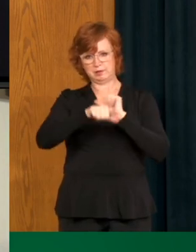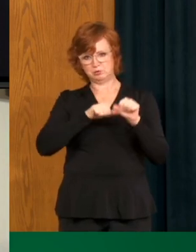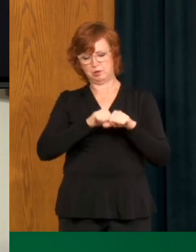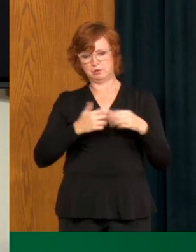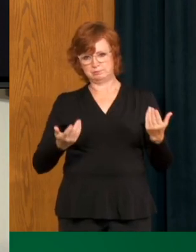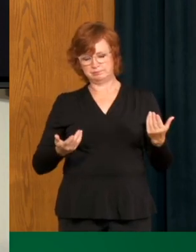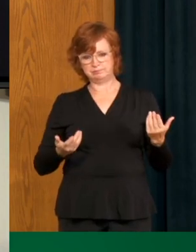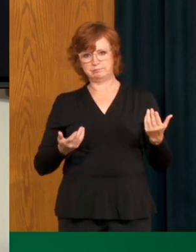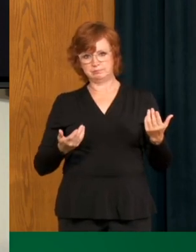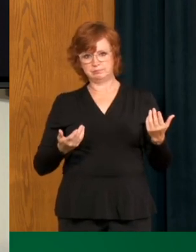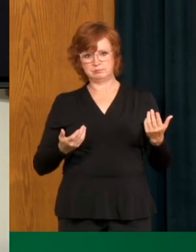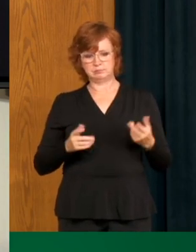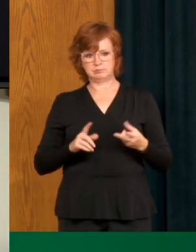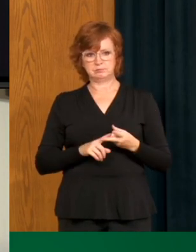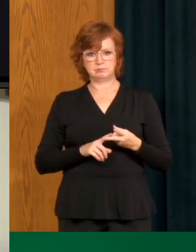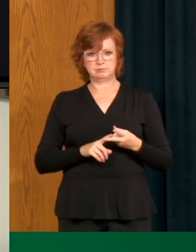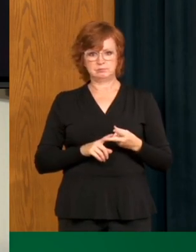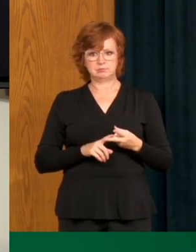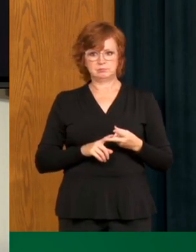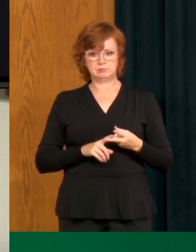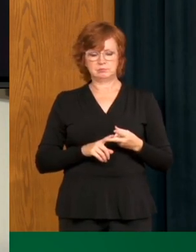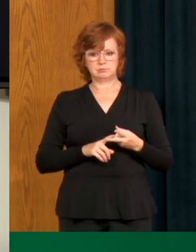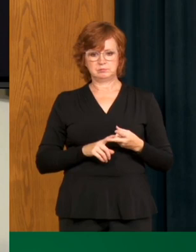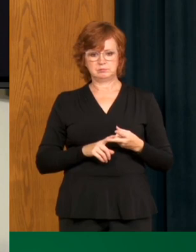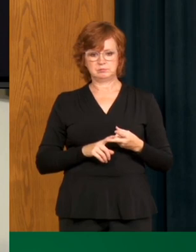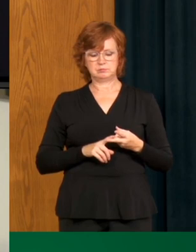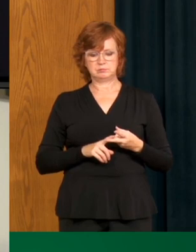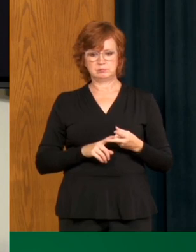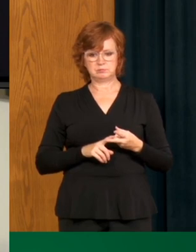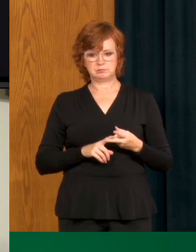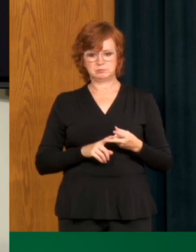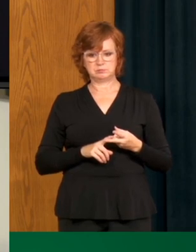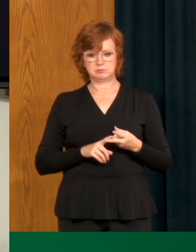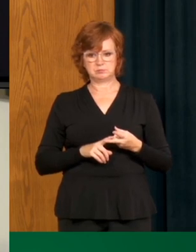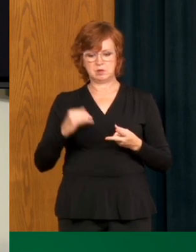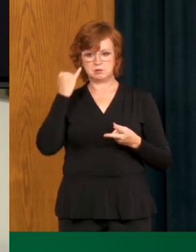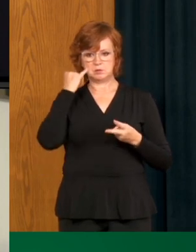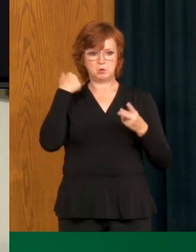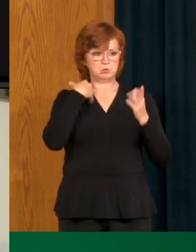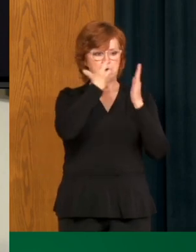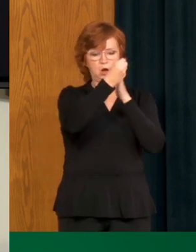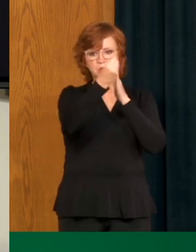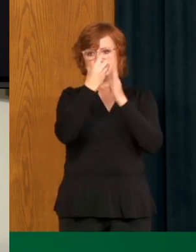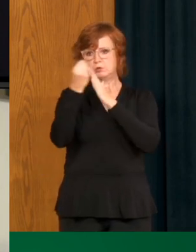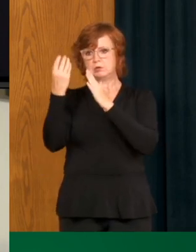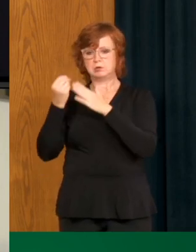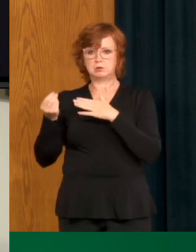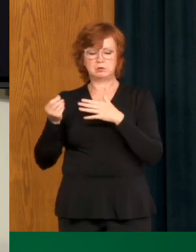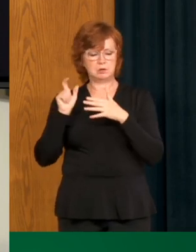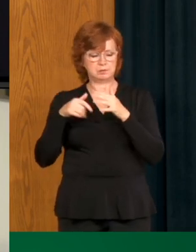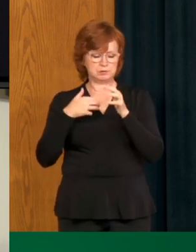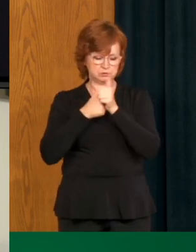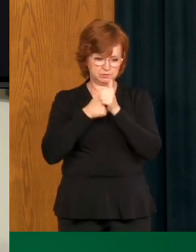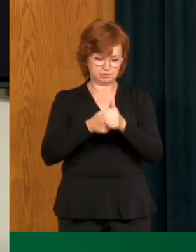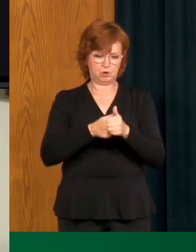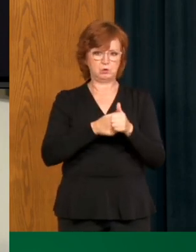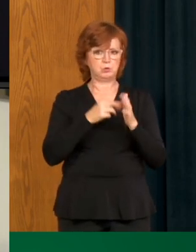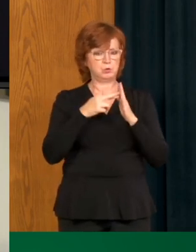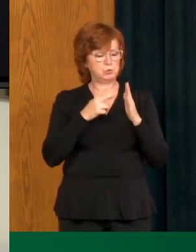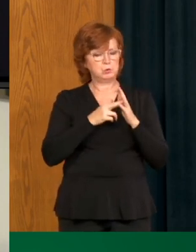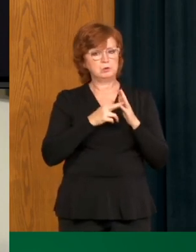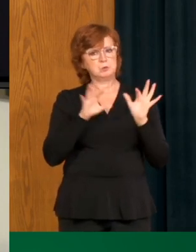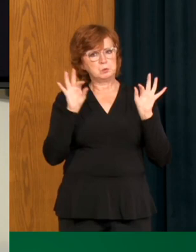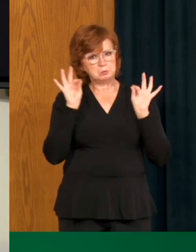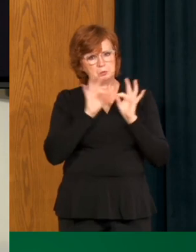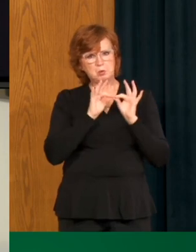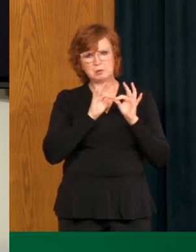you know, doing our social or business interactions, we must follow all the rules around not going out if we're ill, practicing